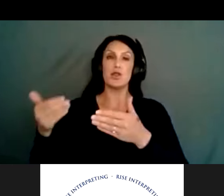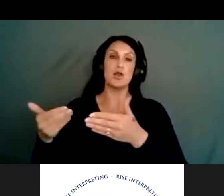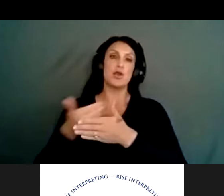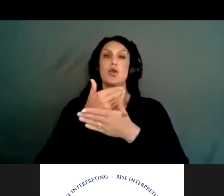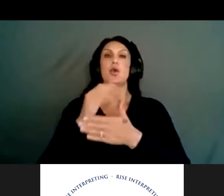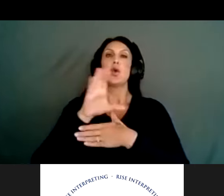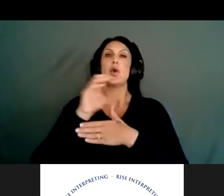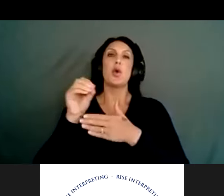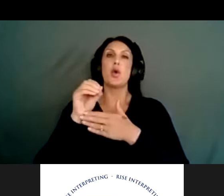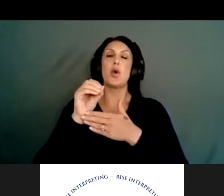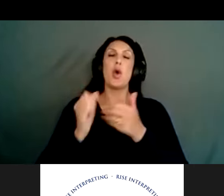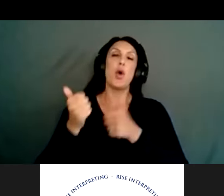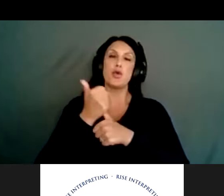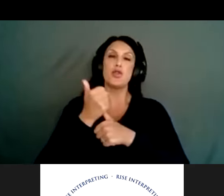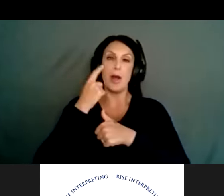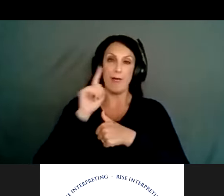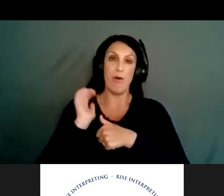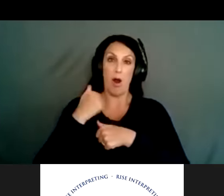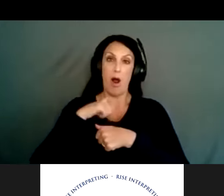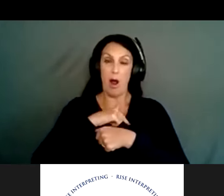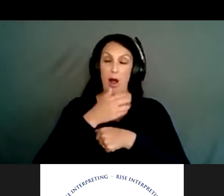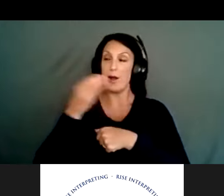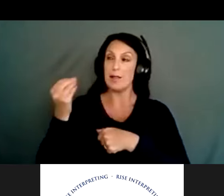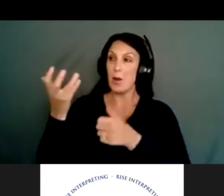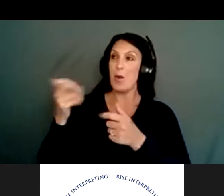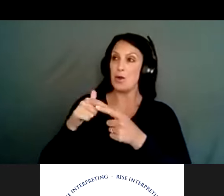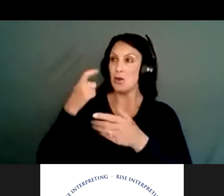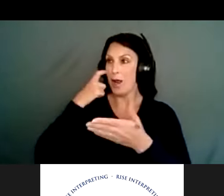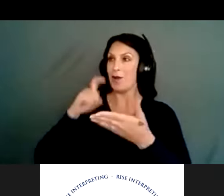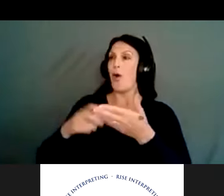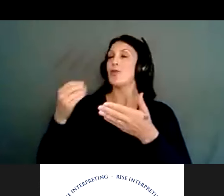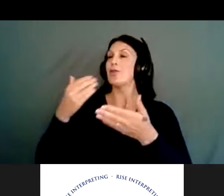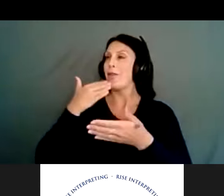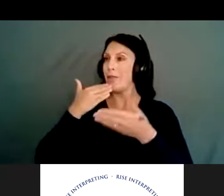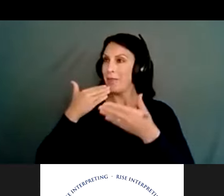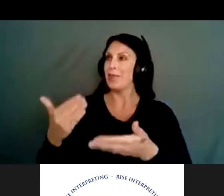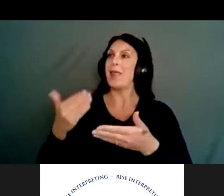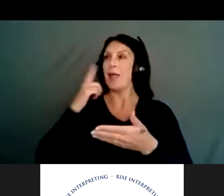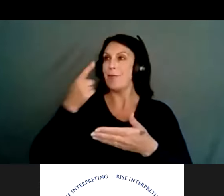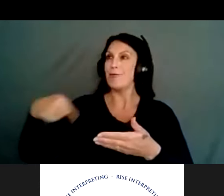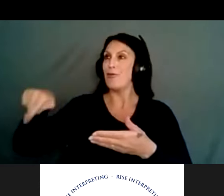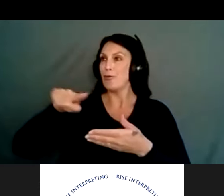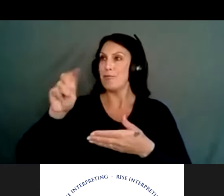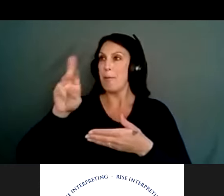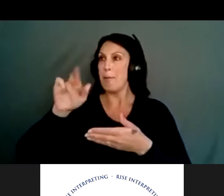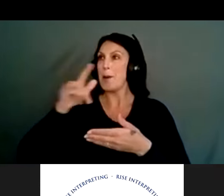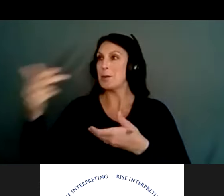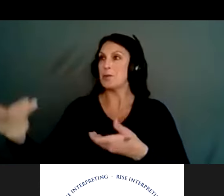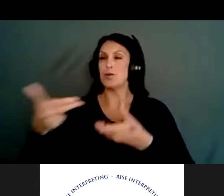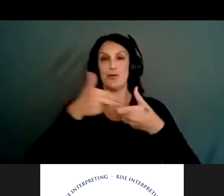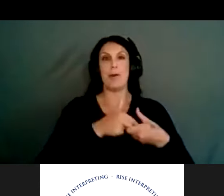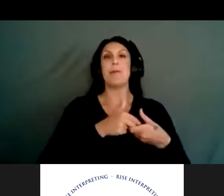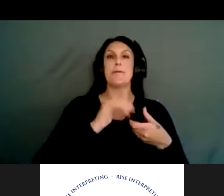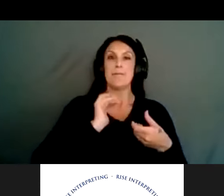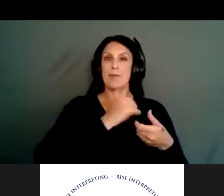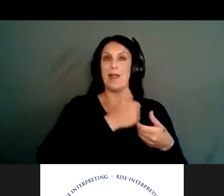us on our subcommittee. And, and I just want to acknowledge that and thank Mary for jumping into all of, uh, the